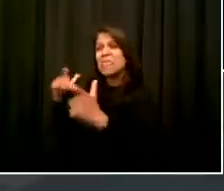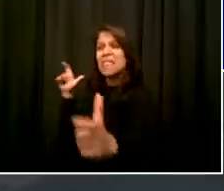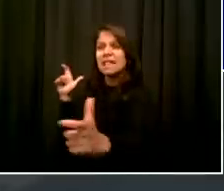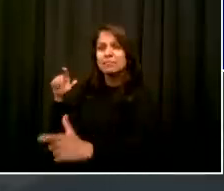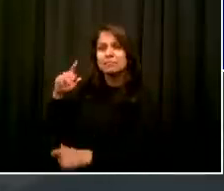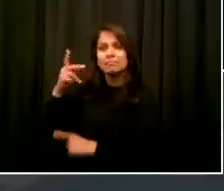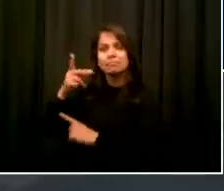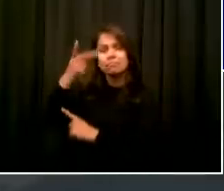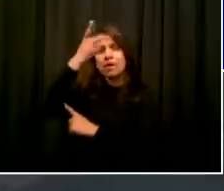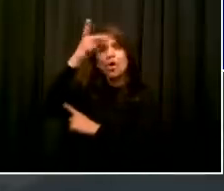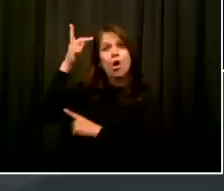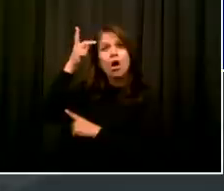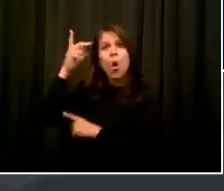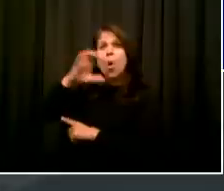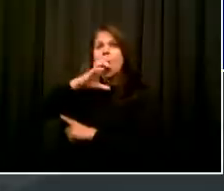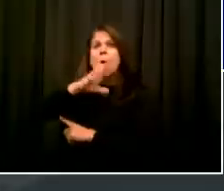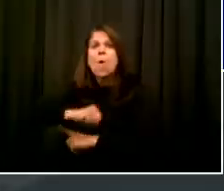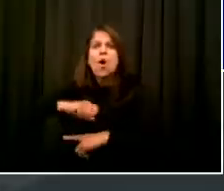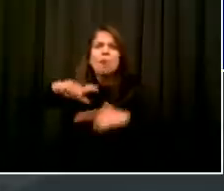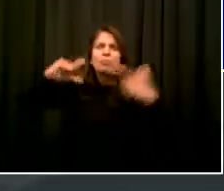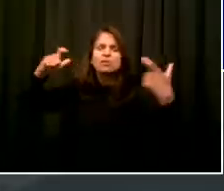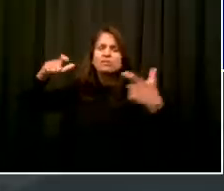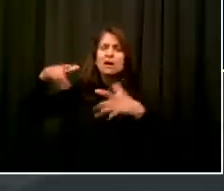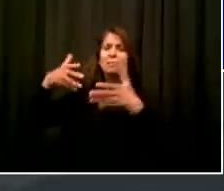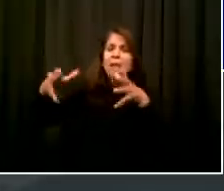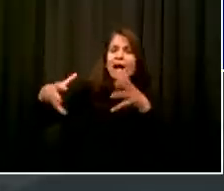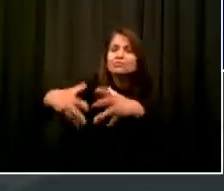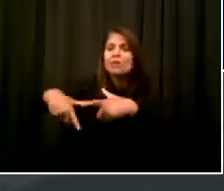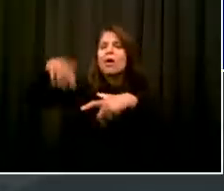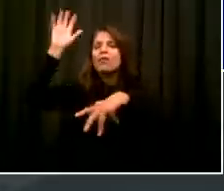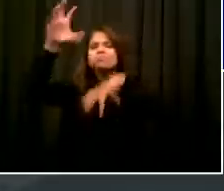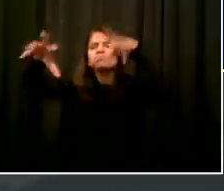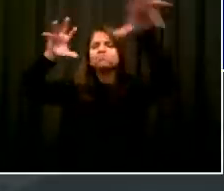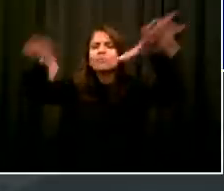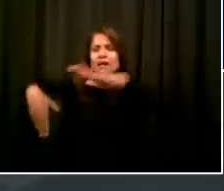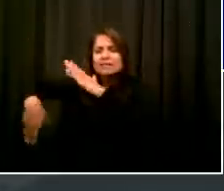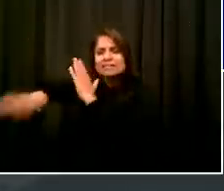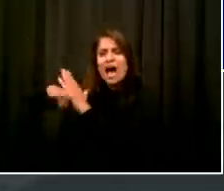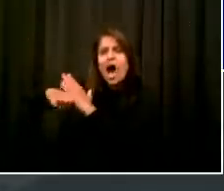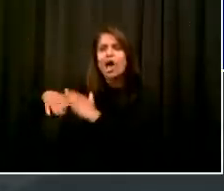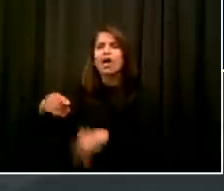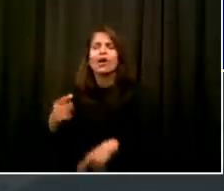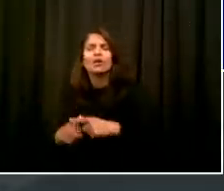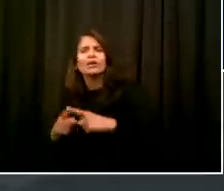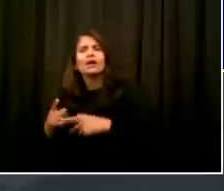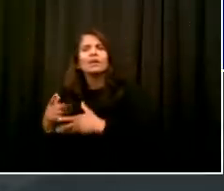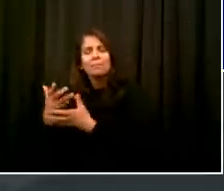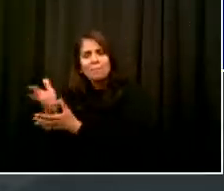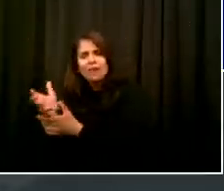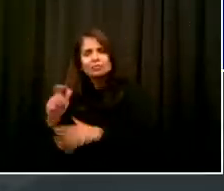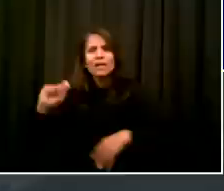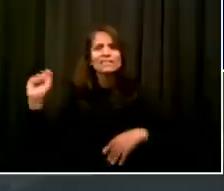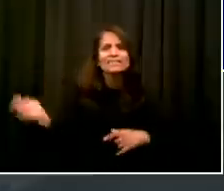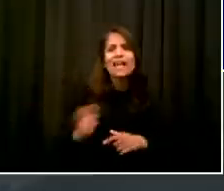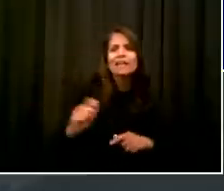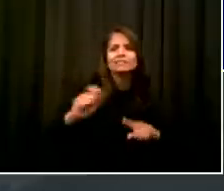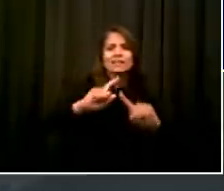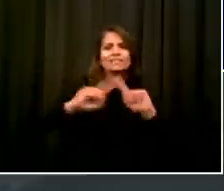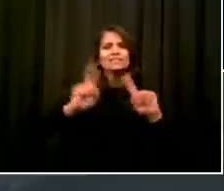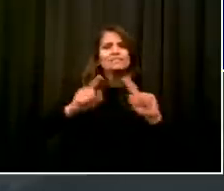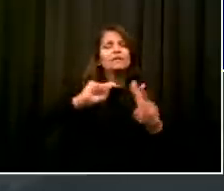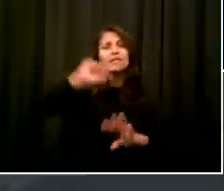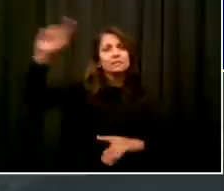you have multiple young kids and it's been months and months of being cooped up. We want to give this relief. We're going to start with those